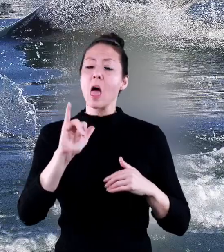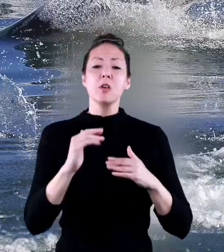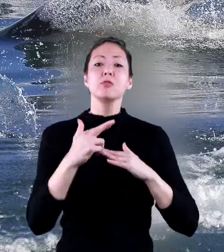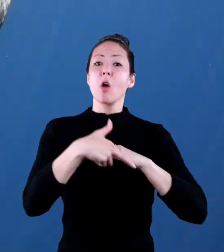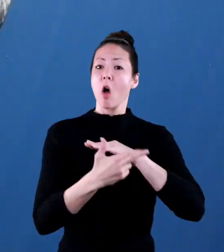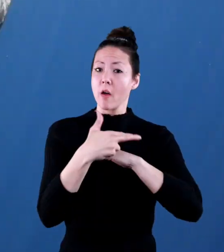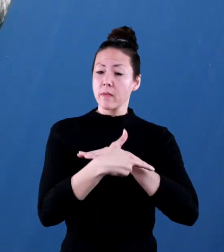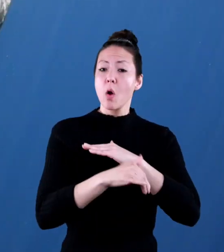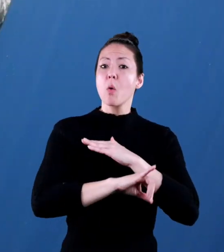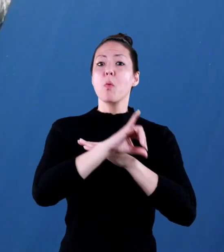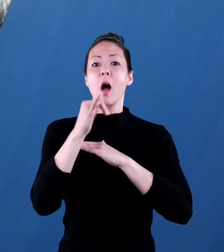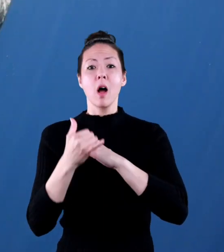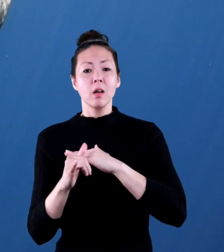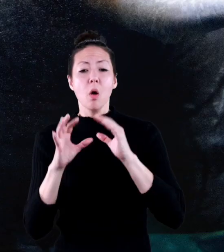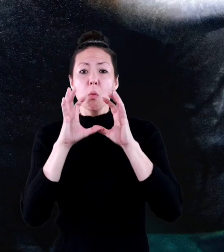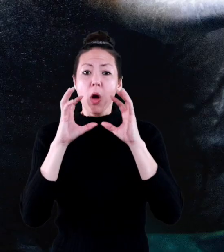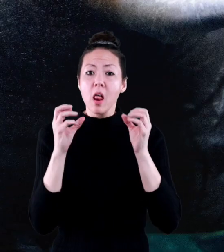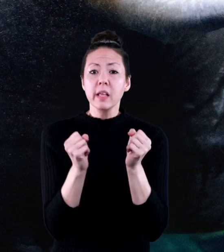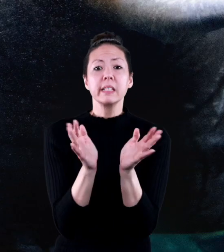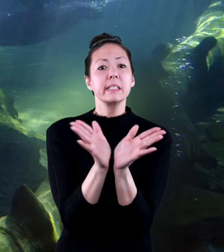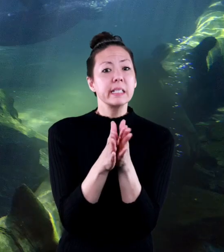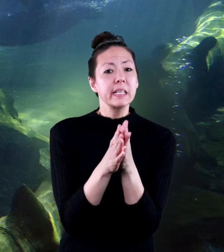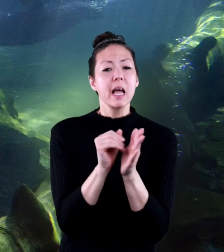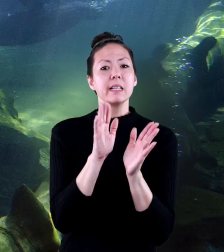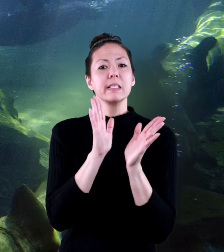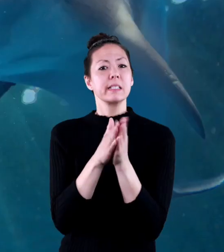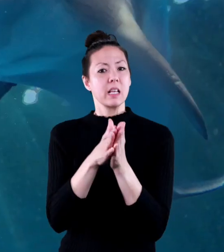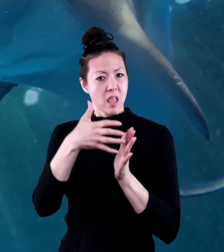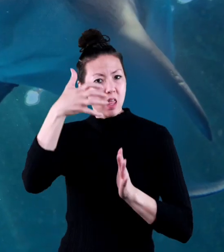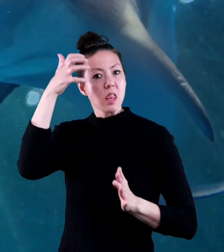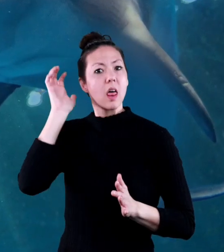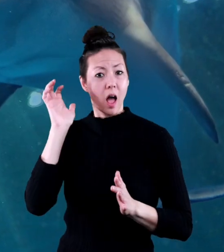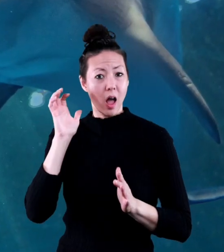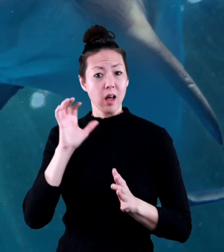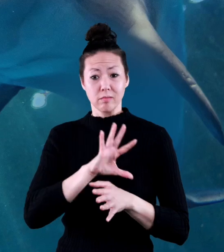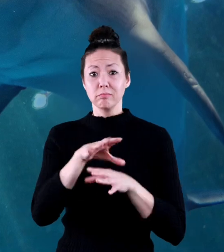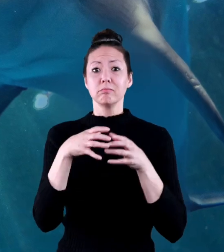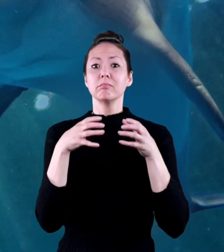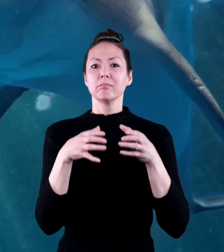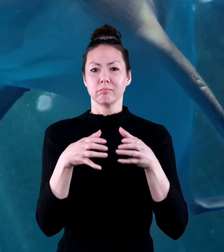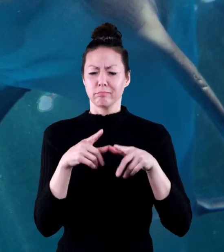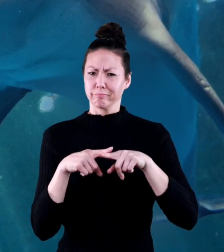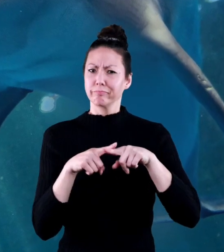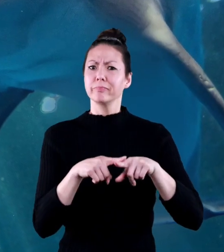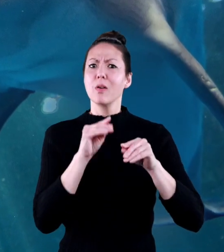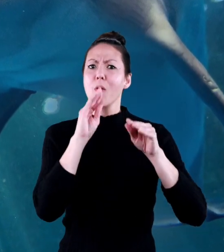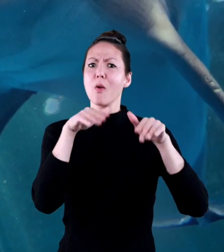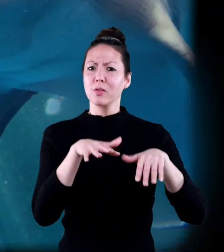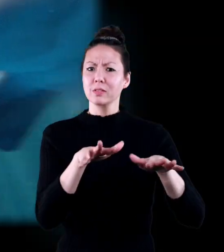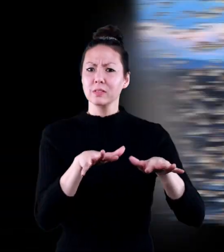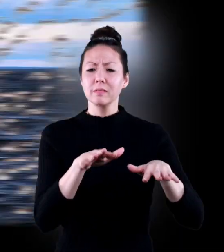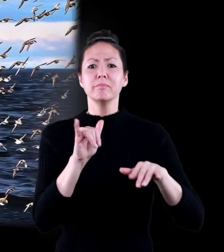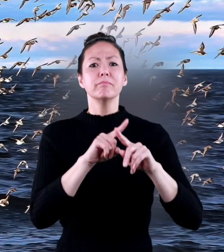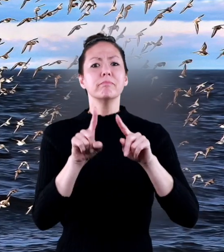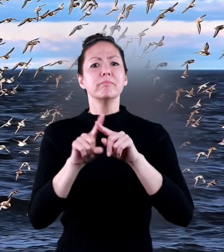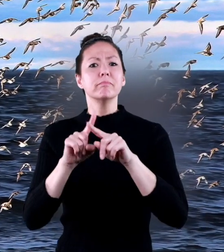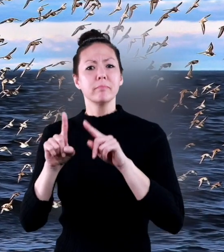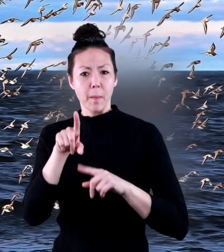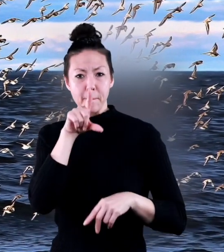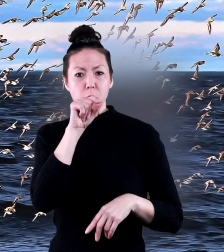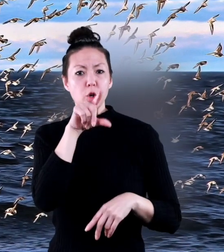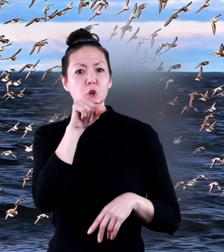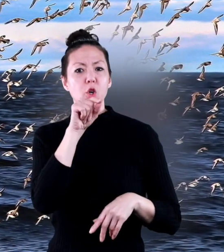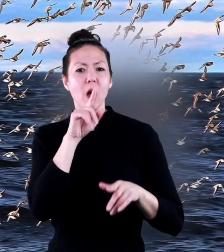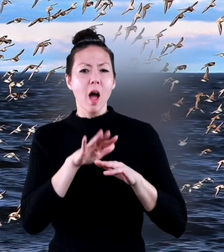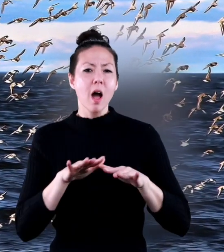like dolphins and whales, walrus, seals, and sea lions, they all depend on the ocean, and also a